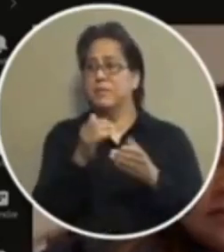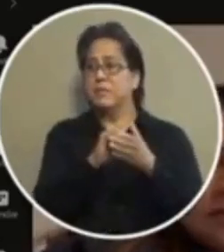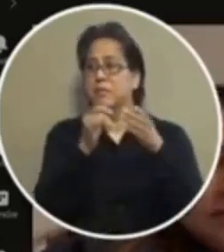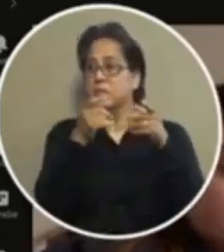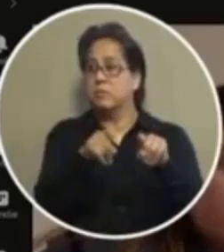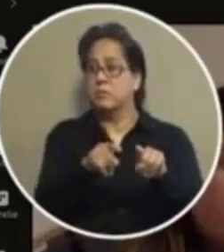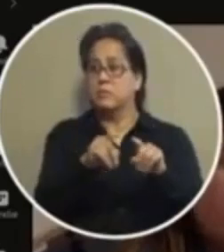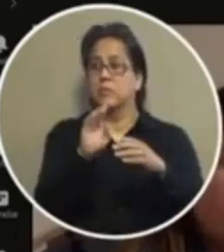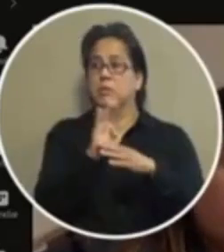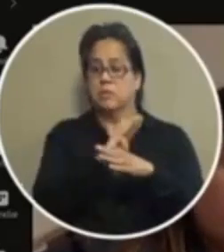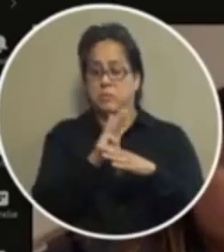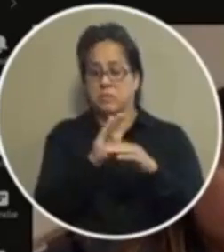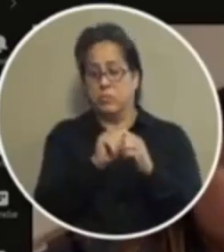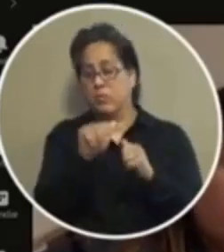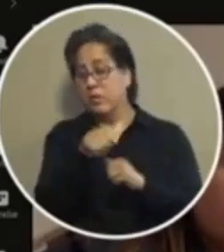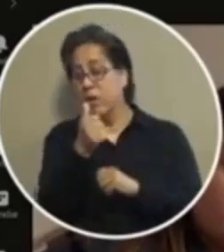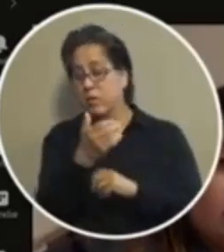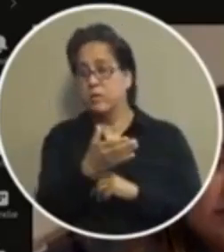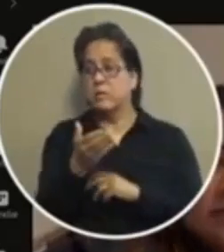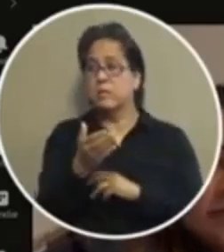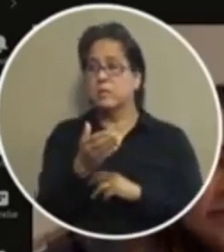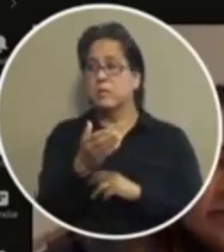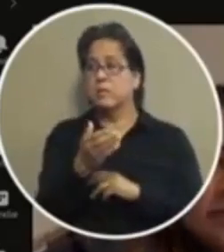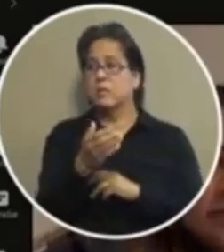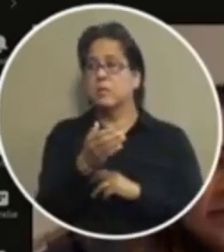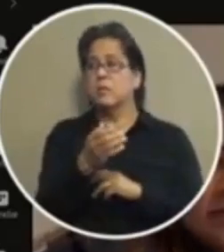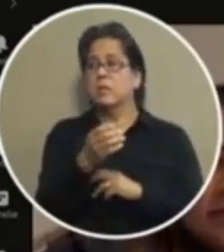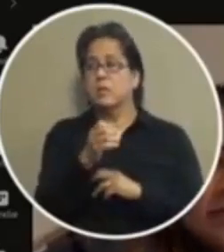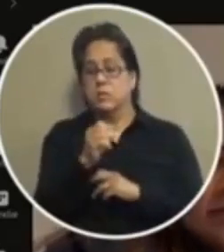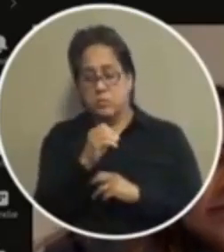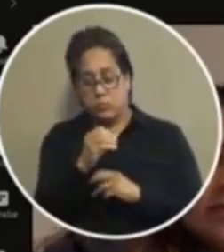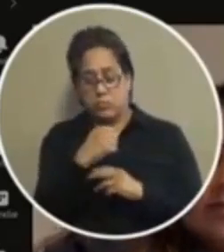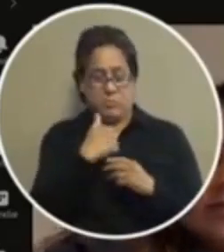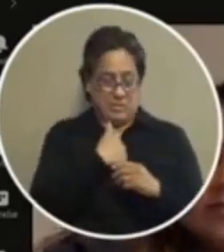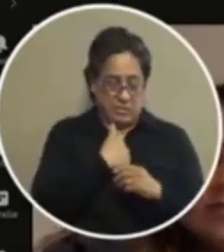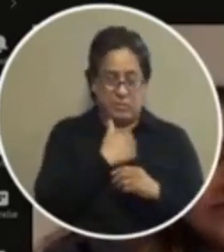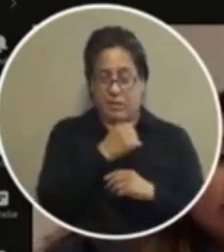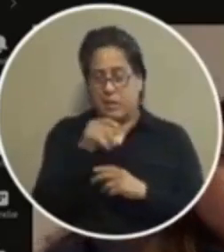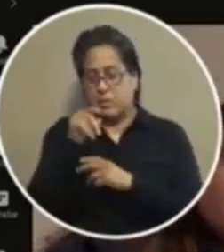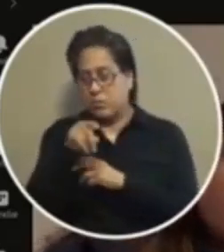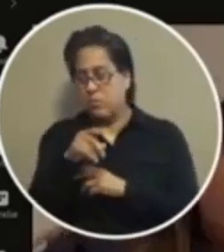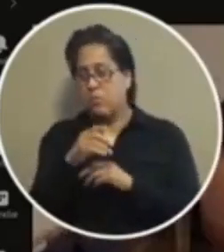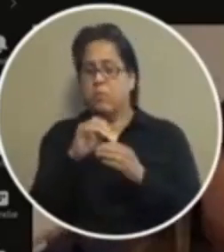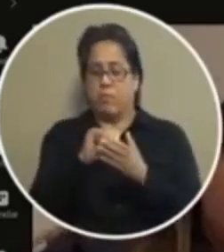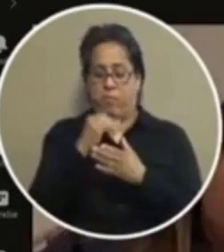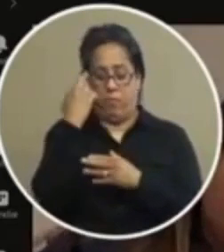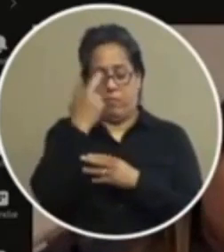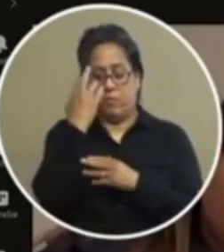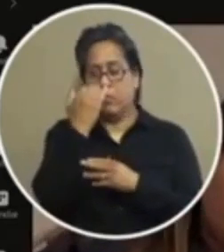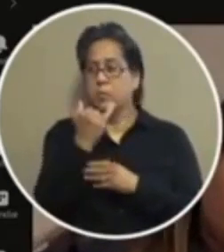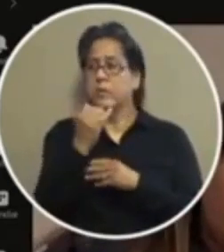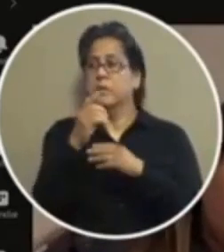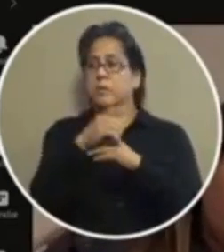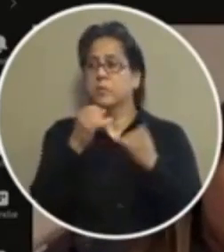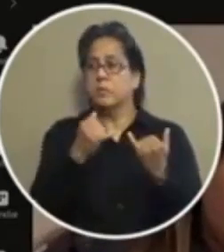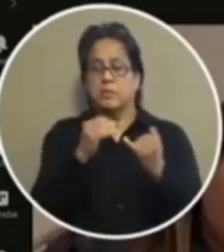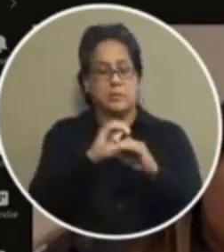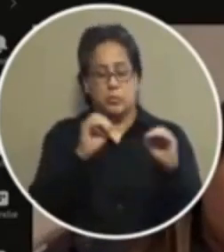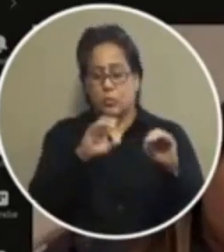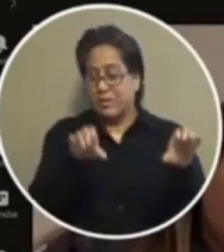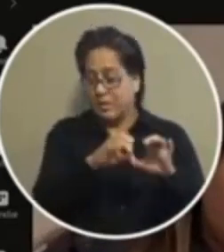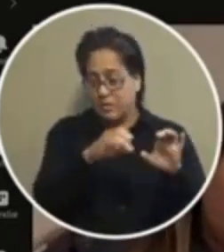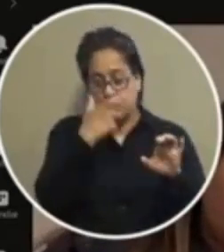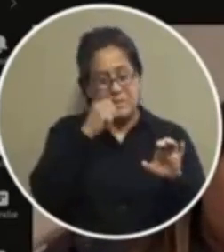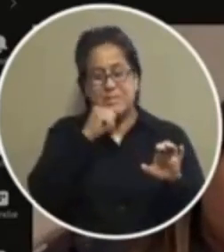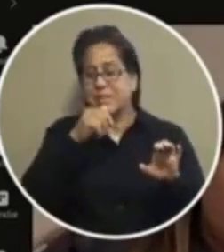they've been busy with other things and so have i quite frankly and so have you so that's the reason why today wasn't for action because they weren't